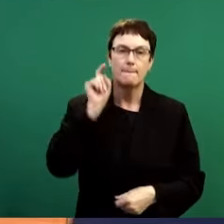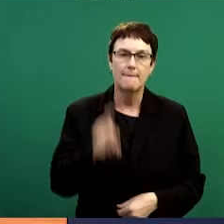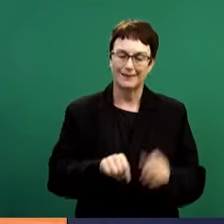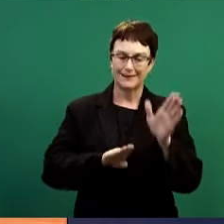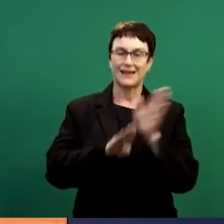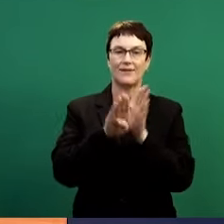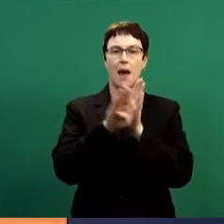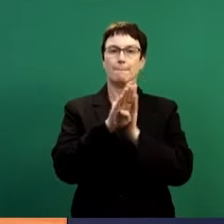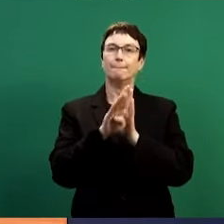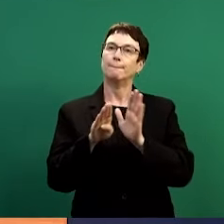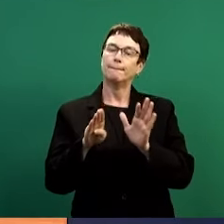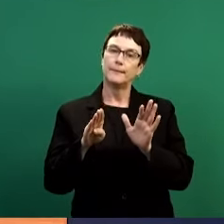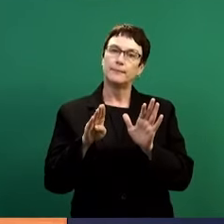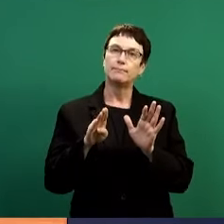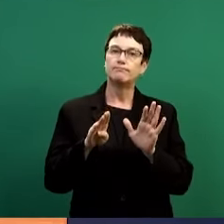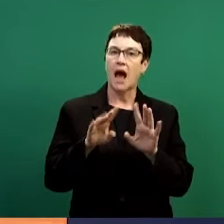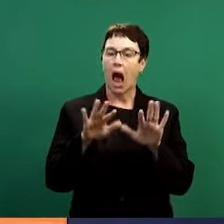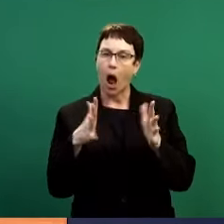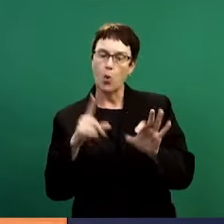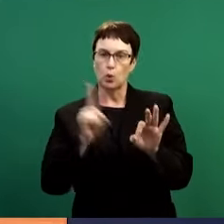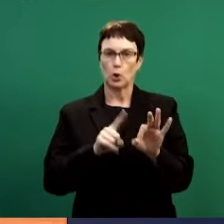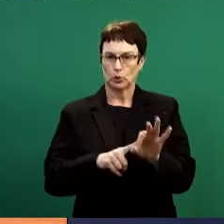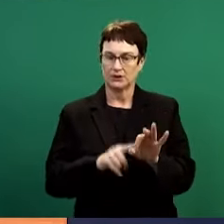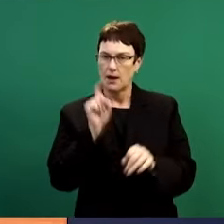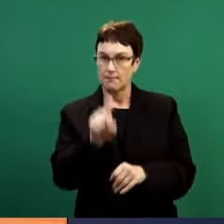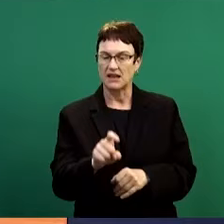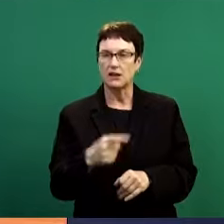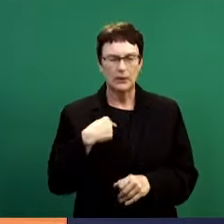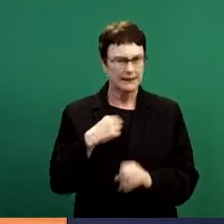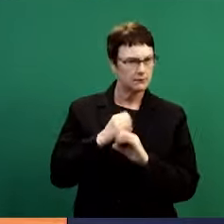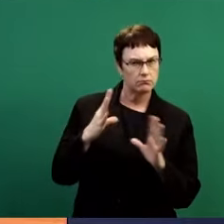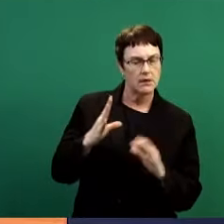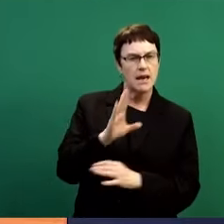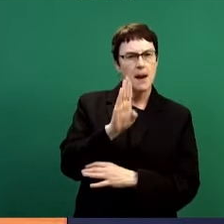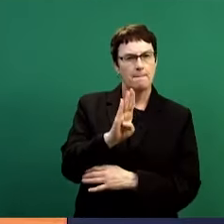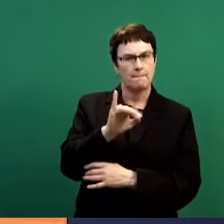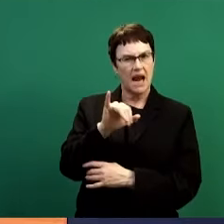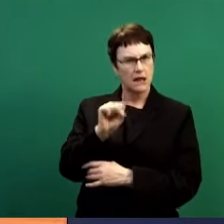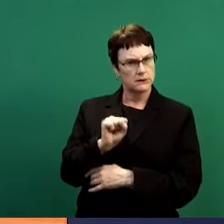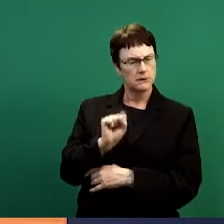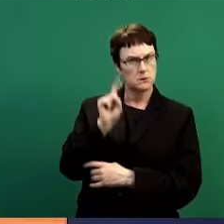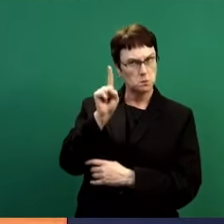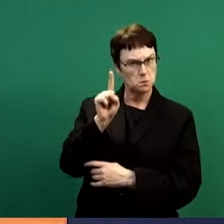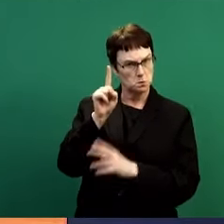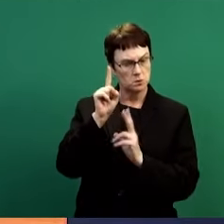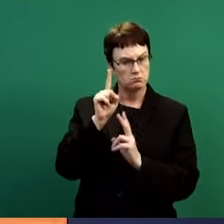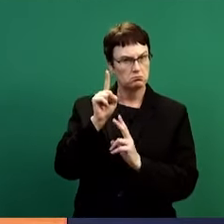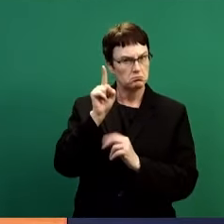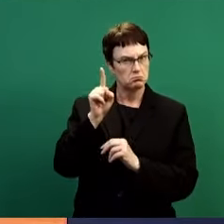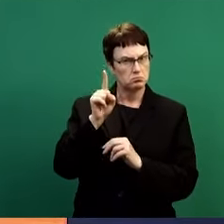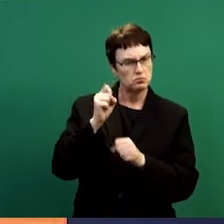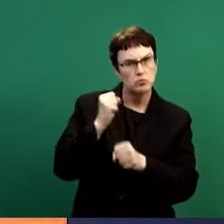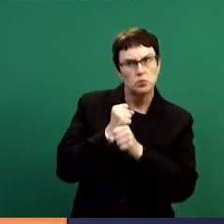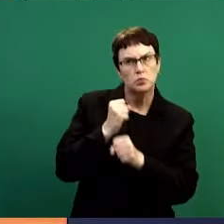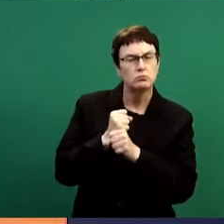develop that code, we established that the BIS was working on a global code. South Africa joined